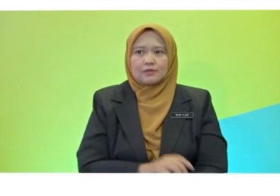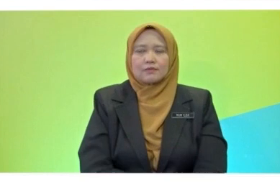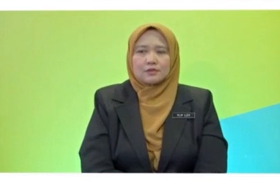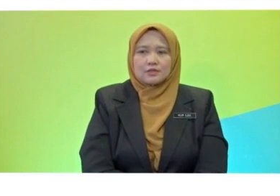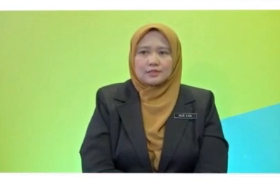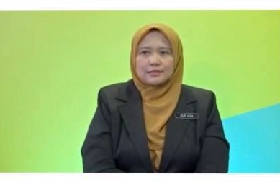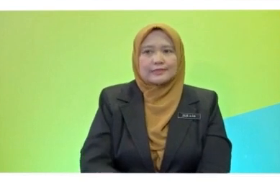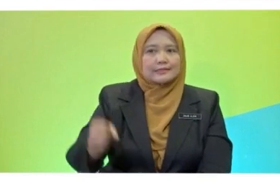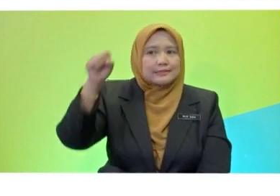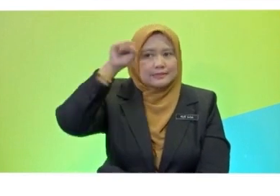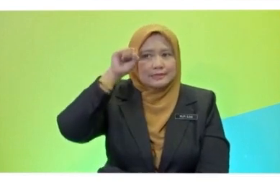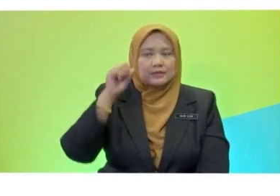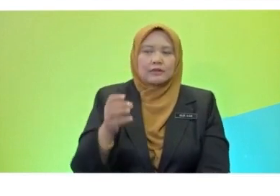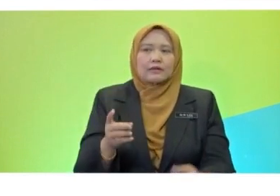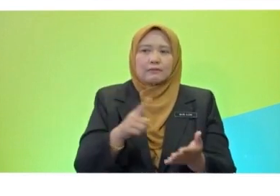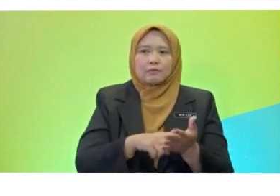Sudwee, what did you learn today?